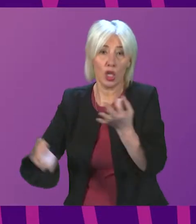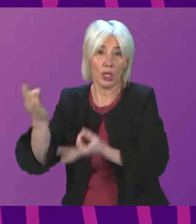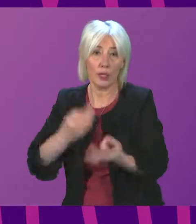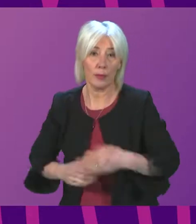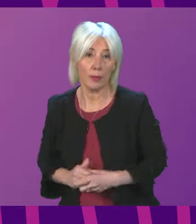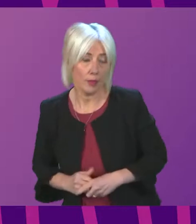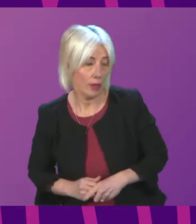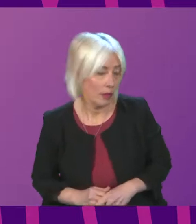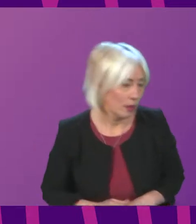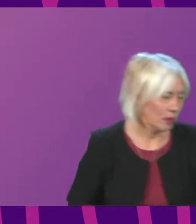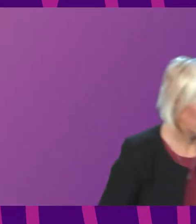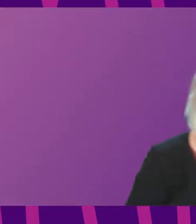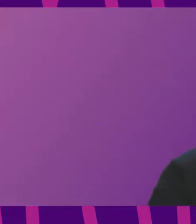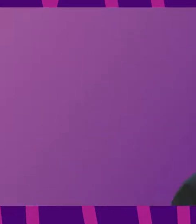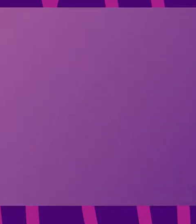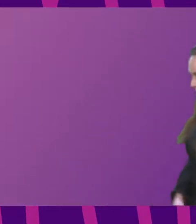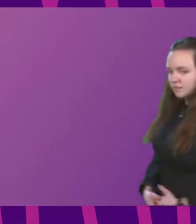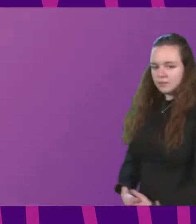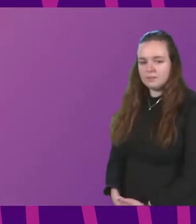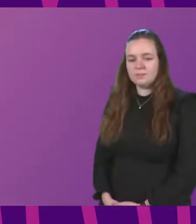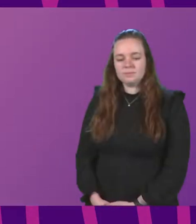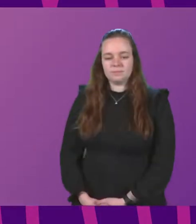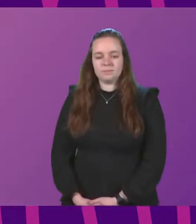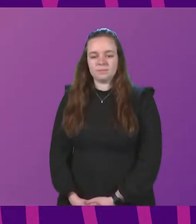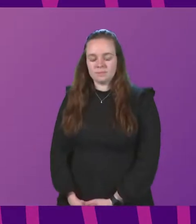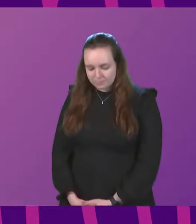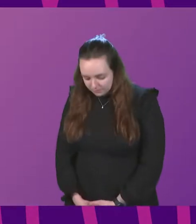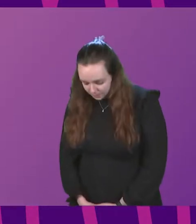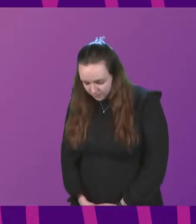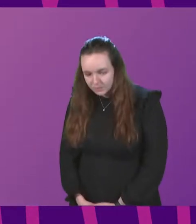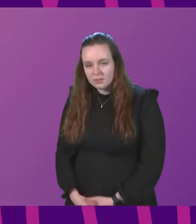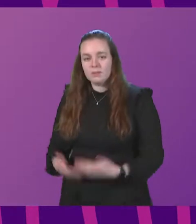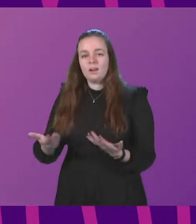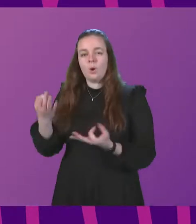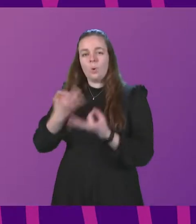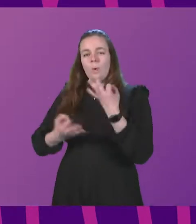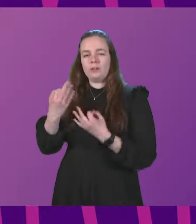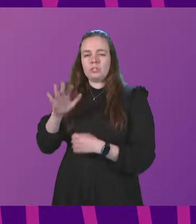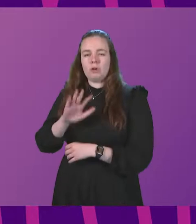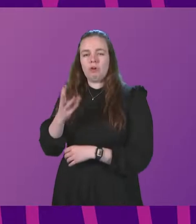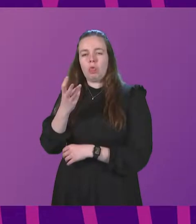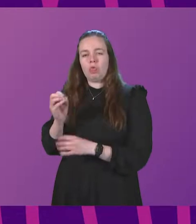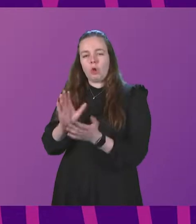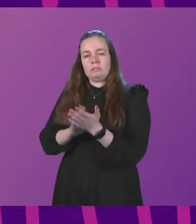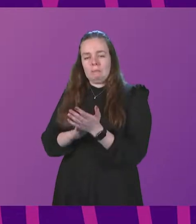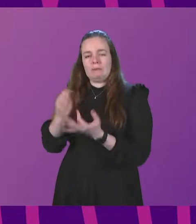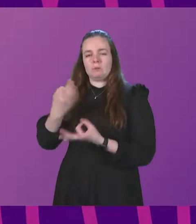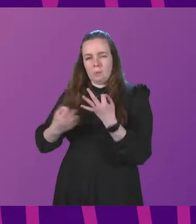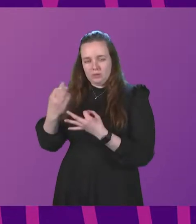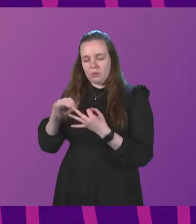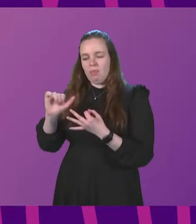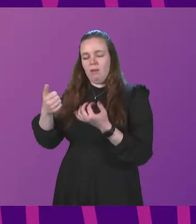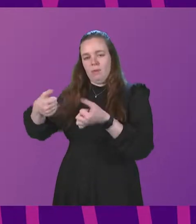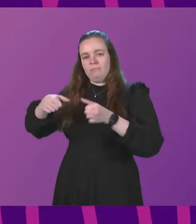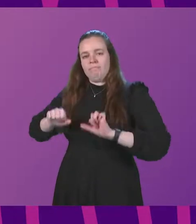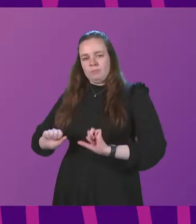Thank you. The First Minister will now take questions on the issues raised in her statement. I intend to allow around 30 minutes for questions after which we will move on to the